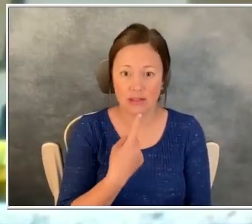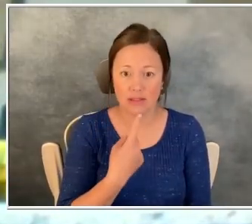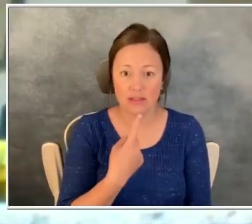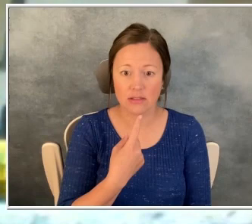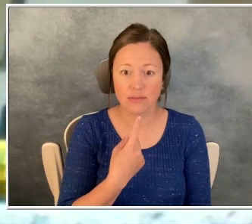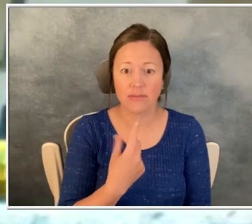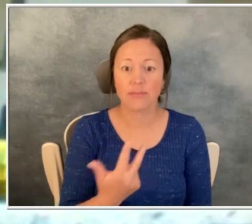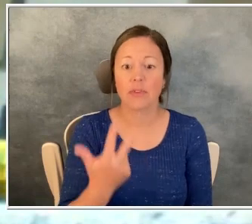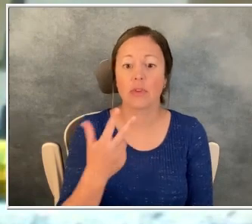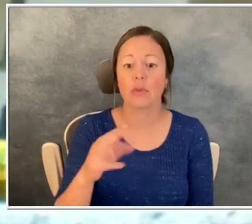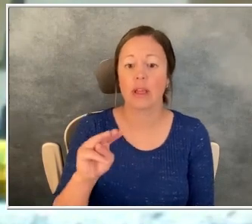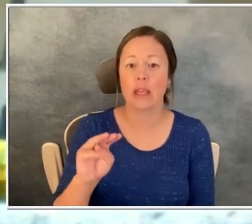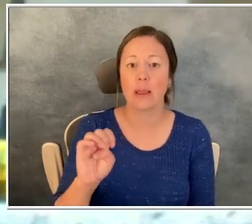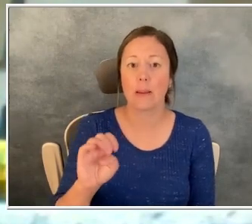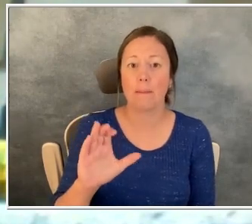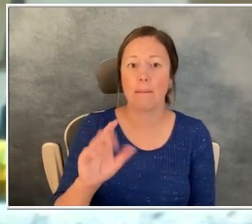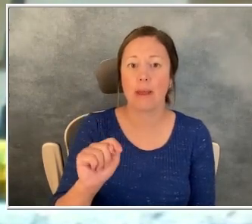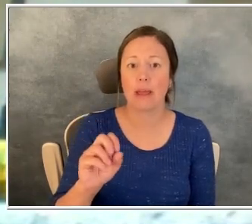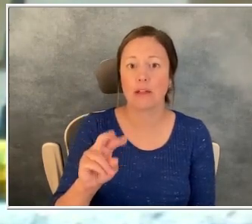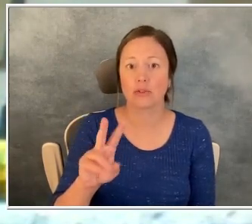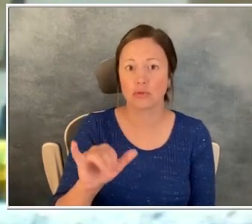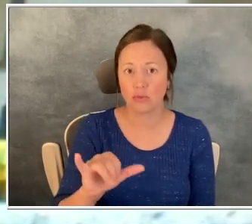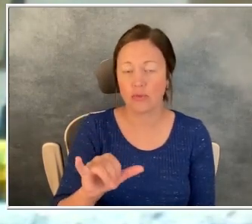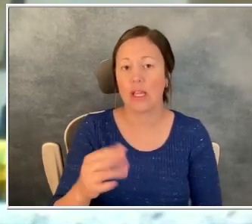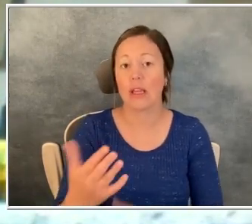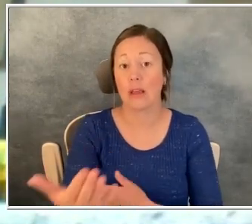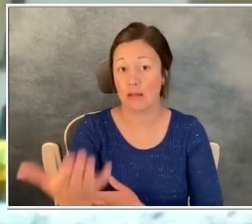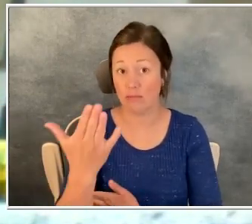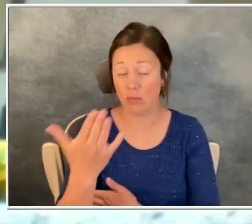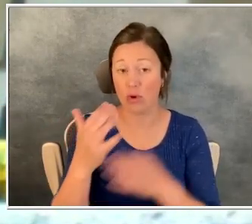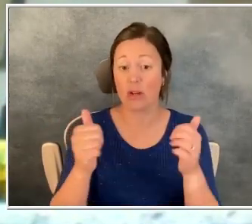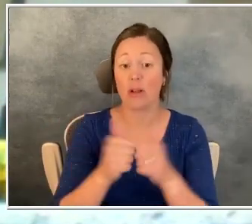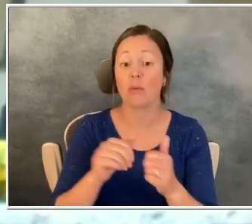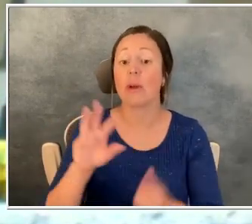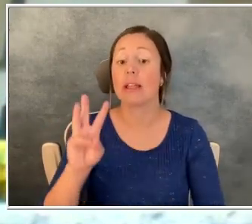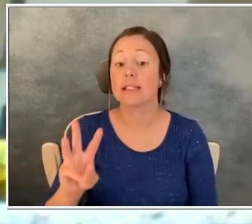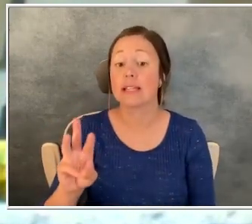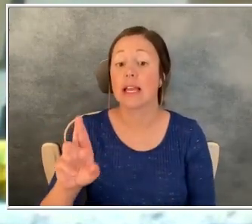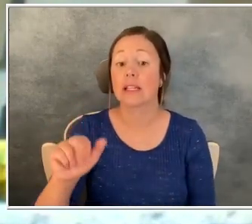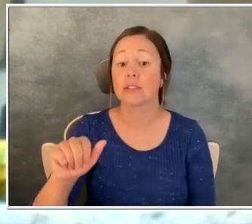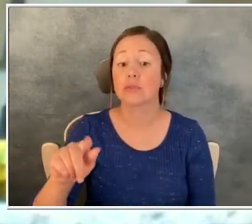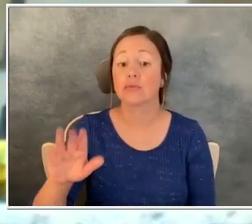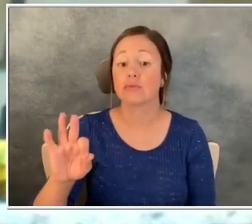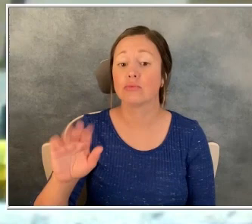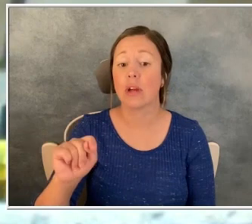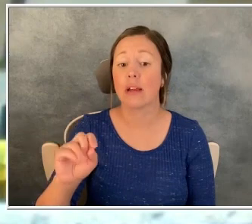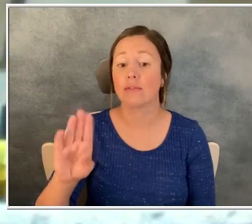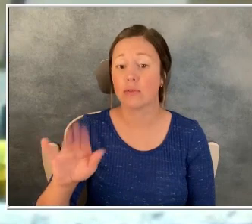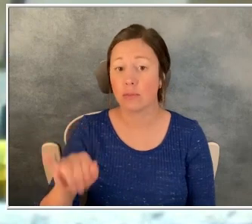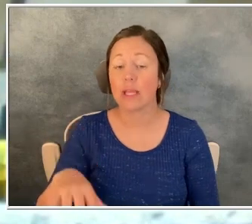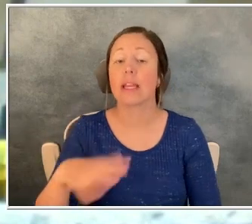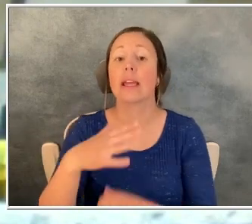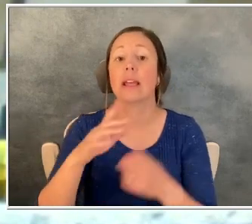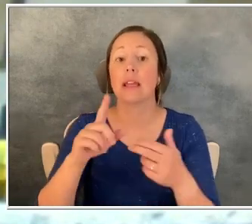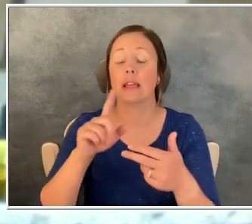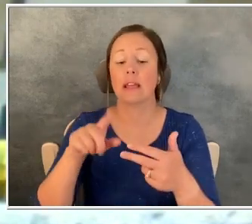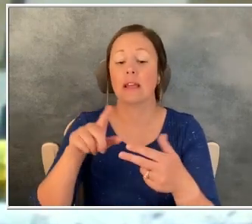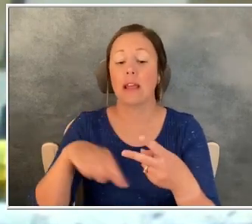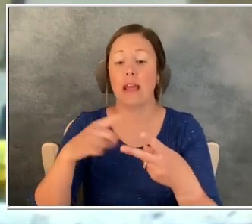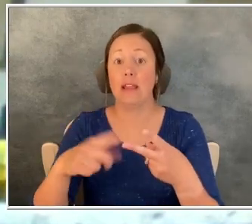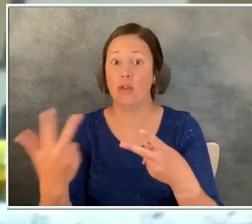Mectovia in the morning with, with all six, uh, six Braftovia and then three more Mectovia at night when I go to bed.